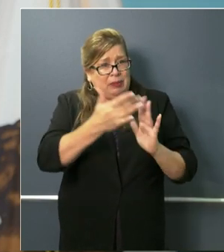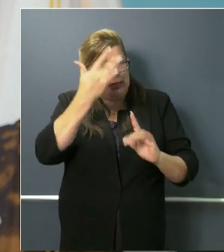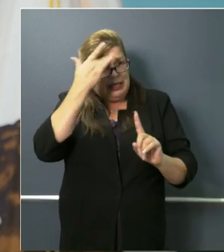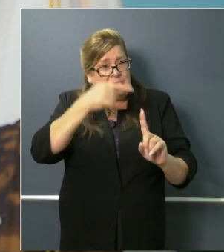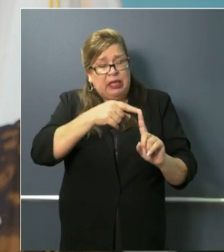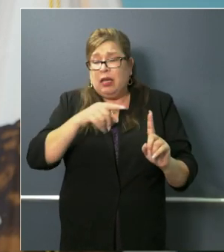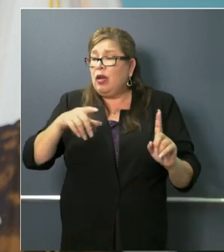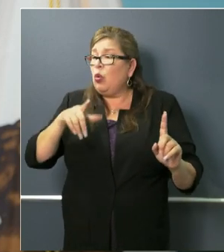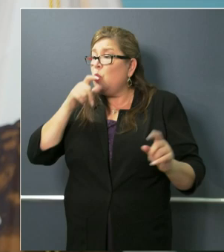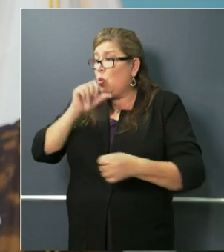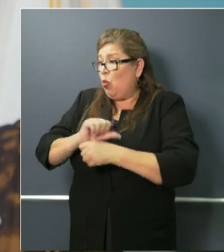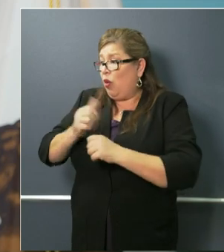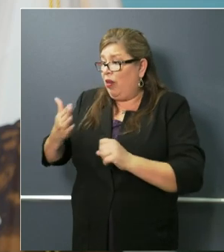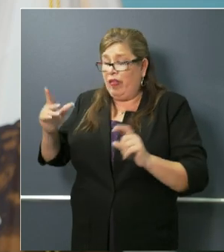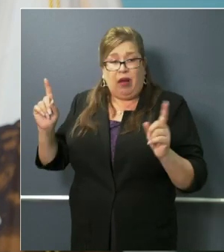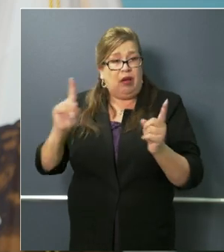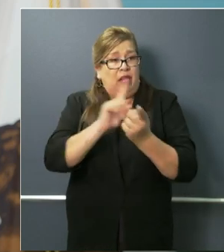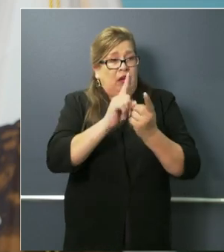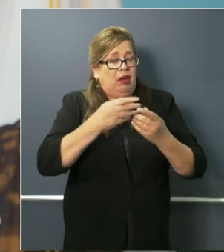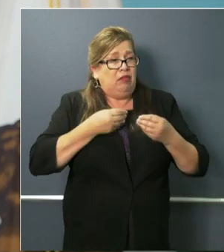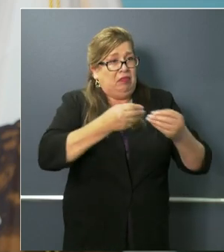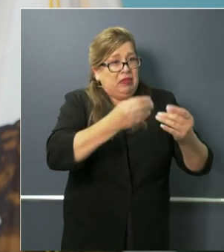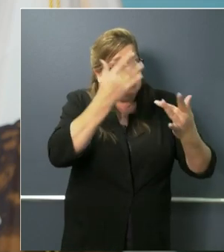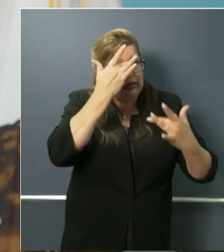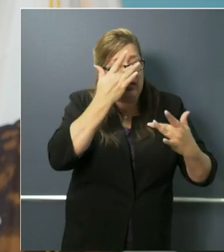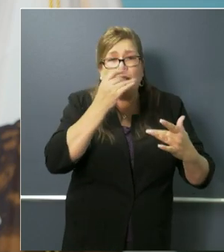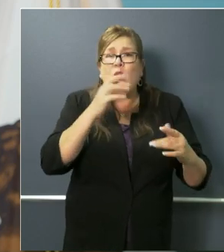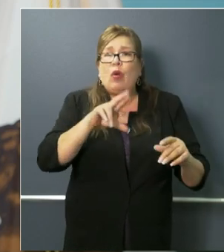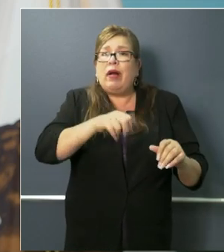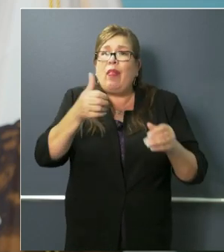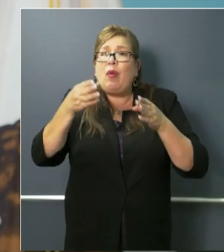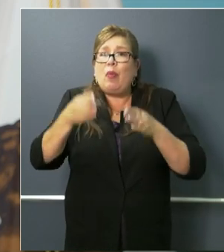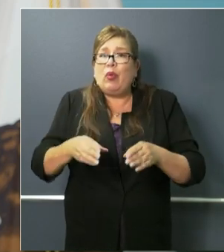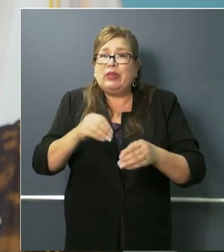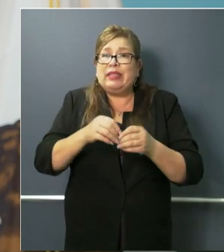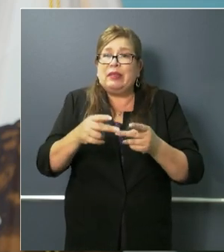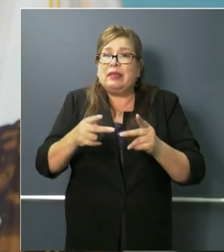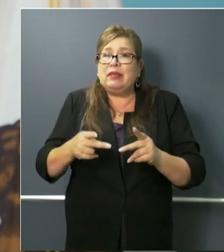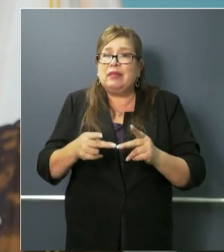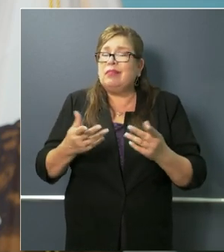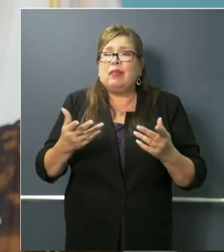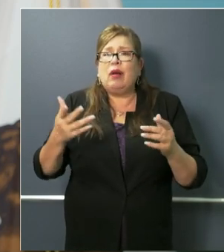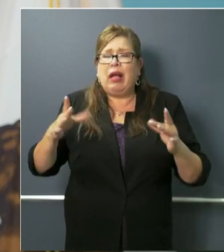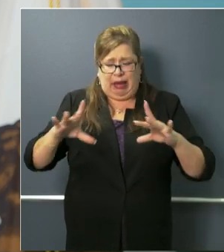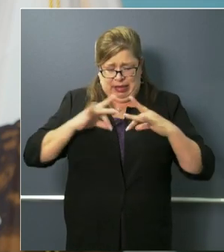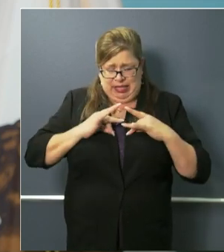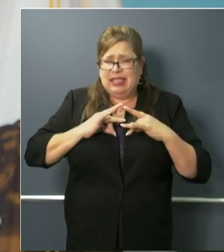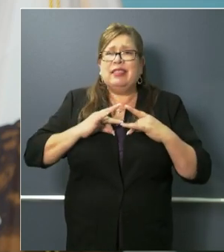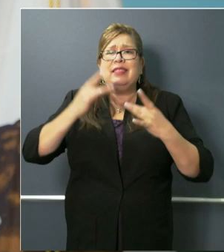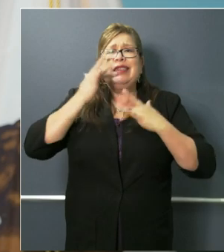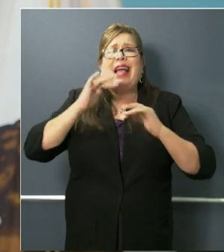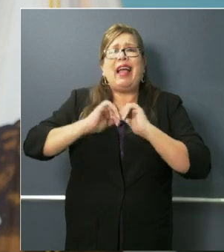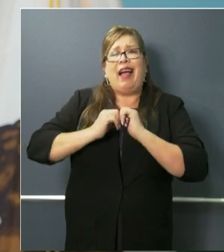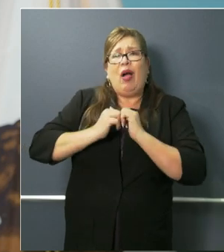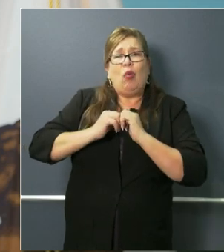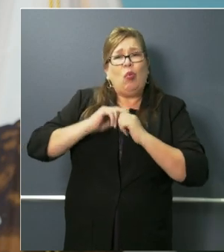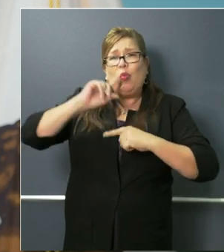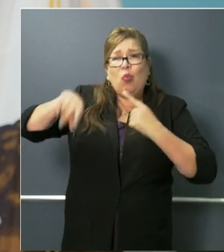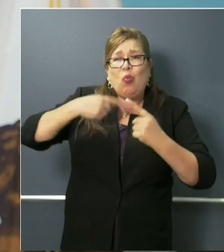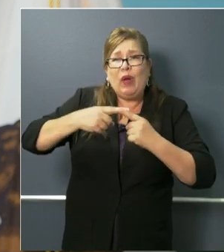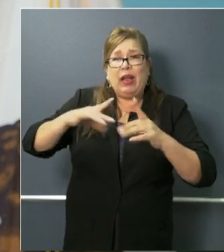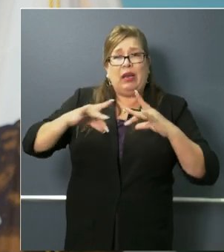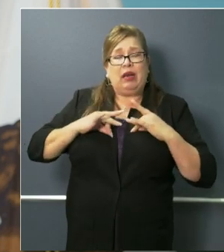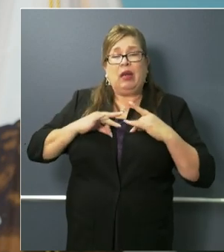uh was it an individual uh that was in the facility uh that's contracted this when did they contract it uh when were they